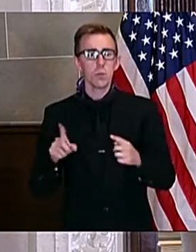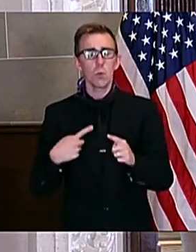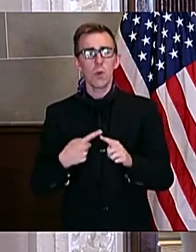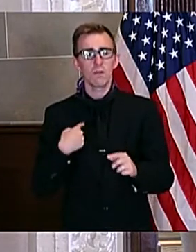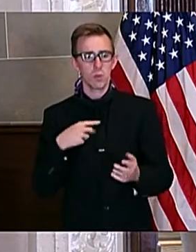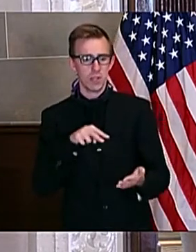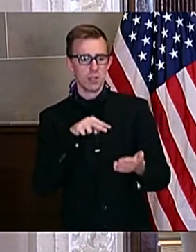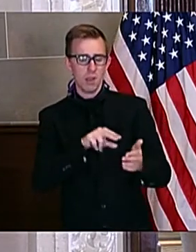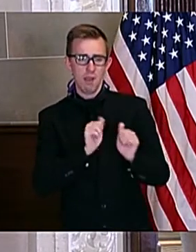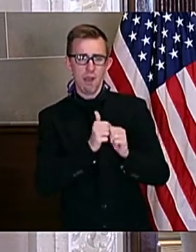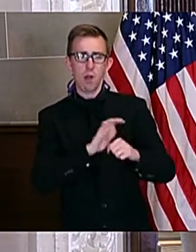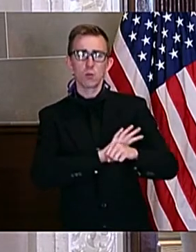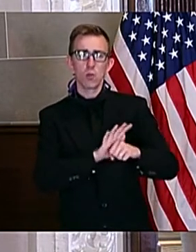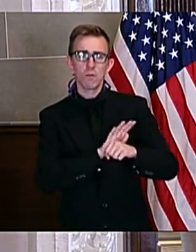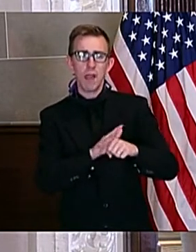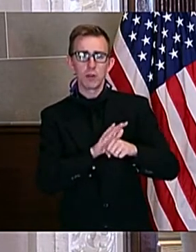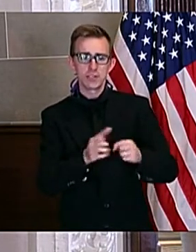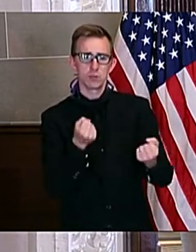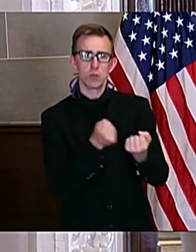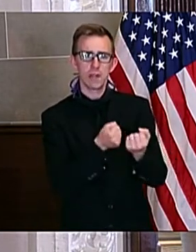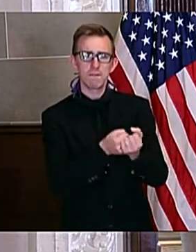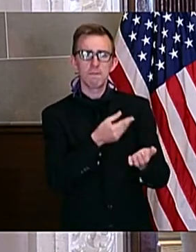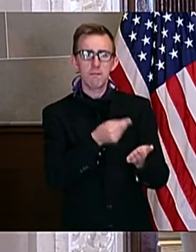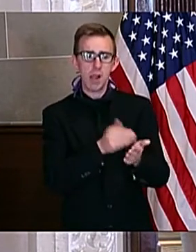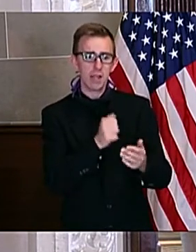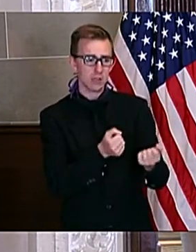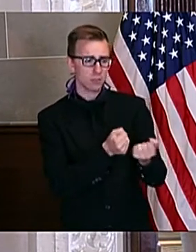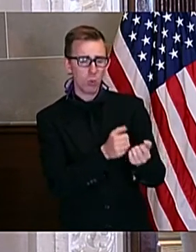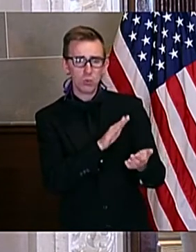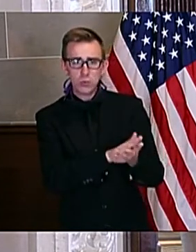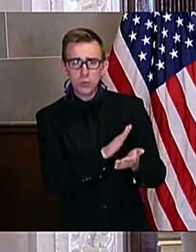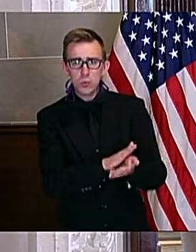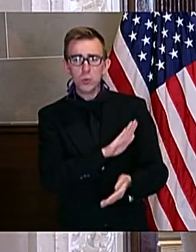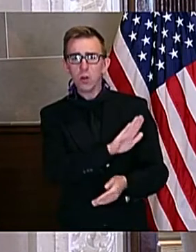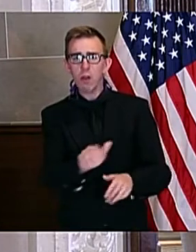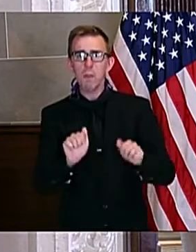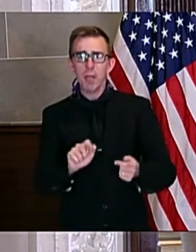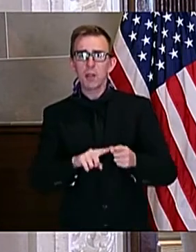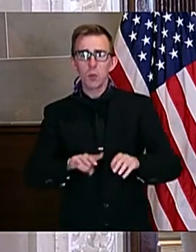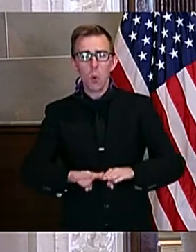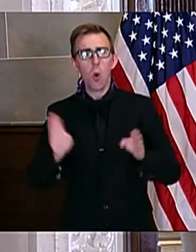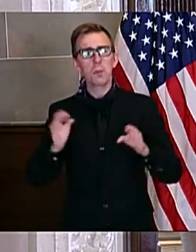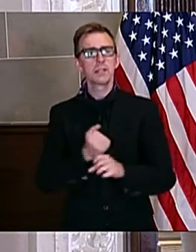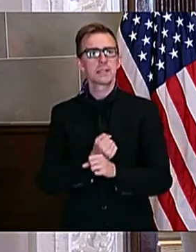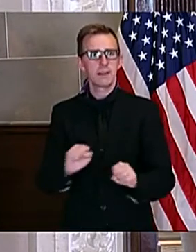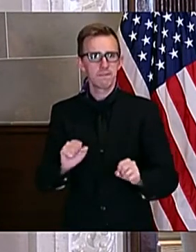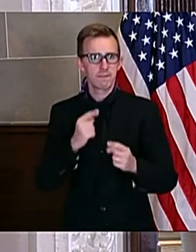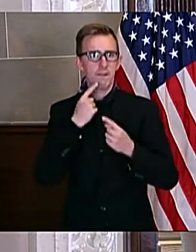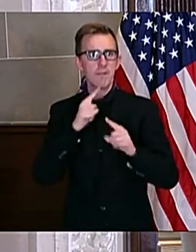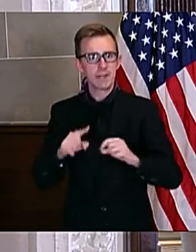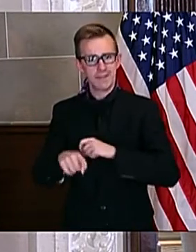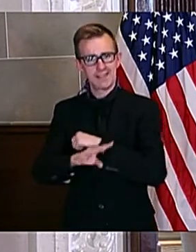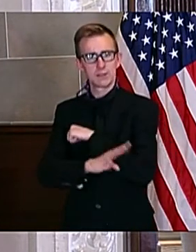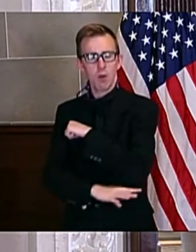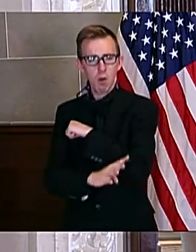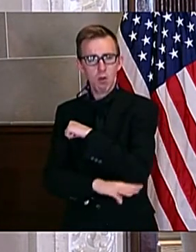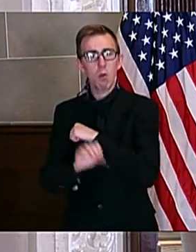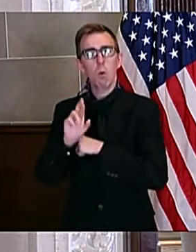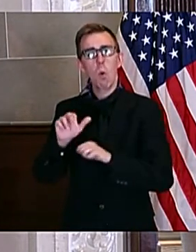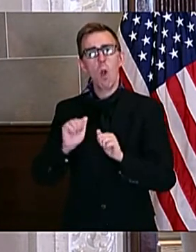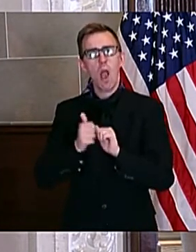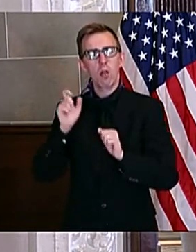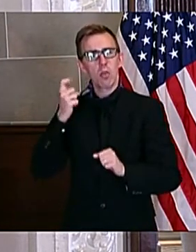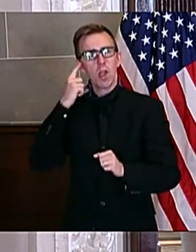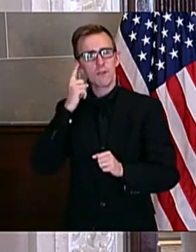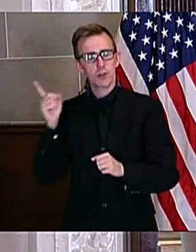at ways that the coronavirus relief fund might be able to support schools and their ability to open safely and effectively in the fall, or if we think about how the governor's